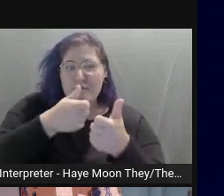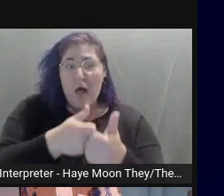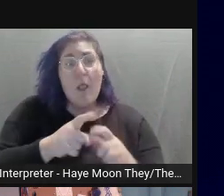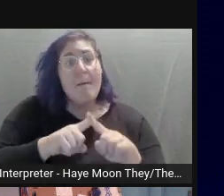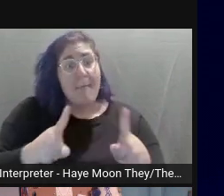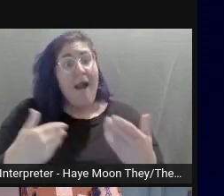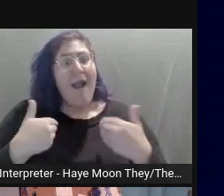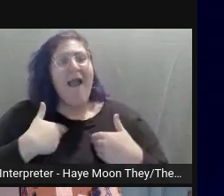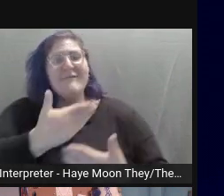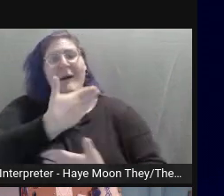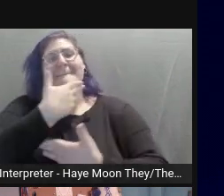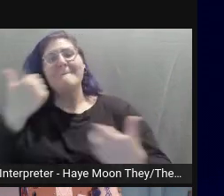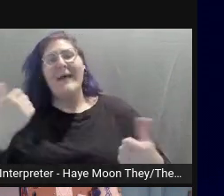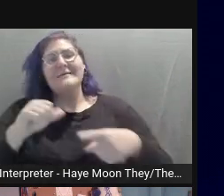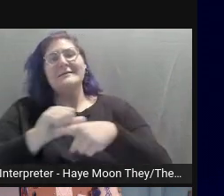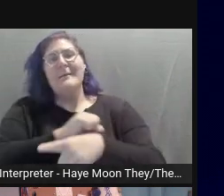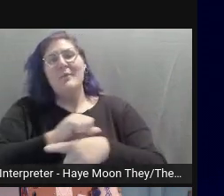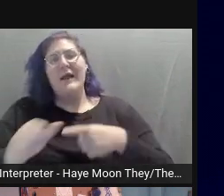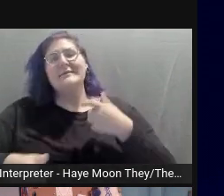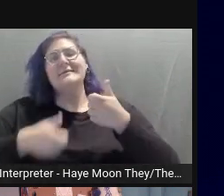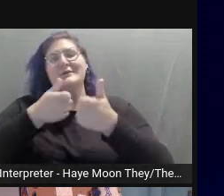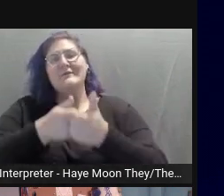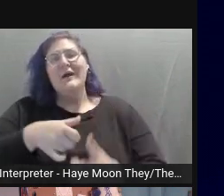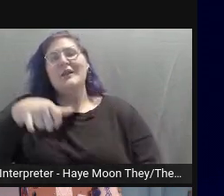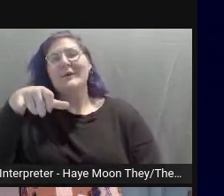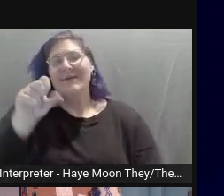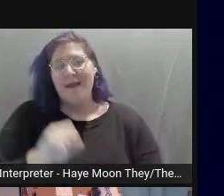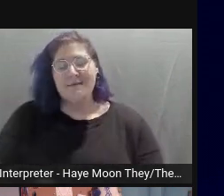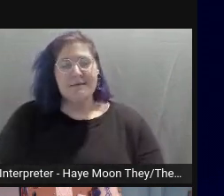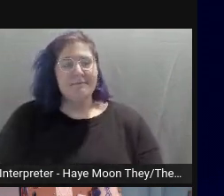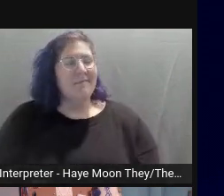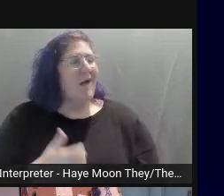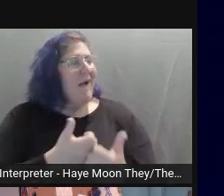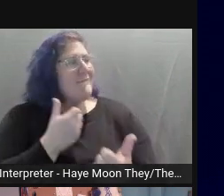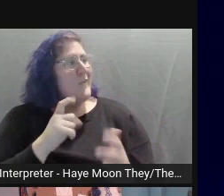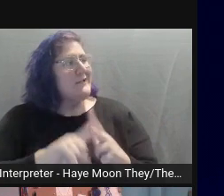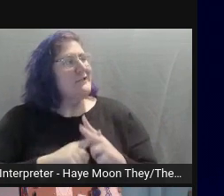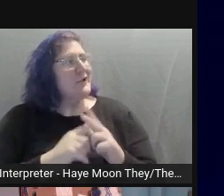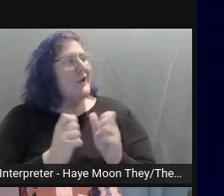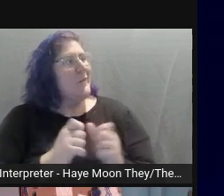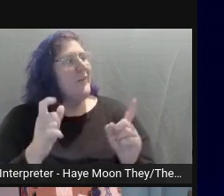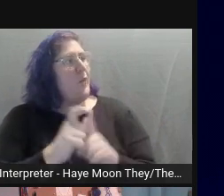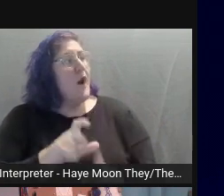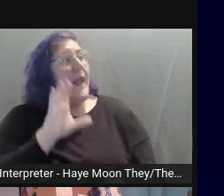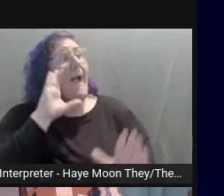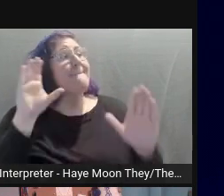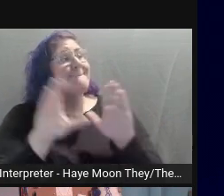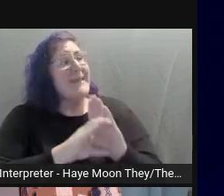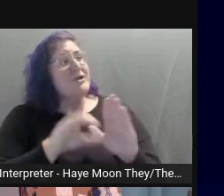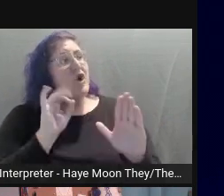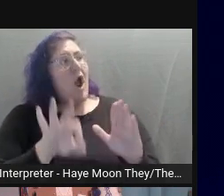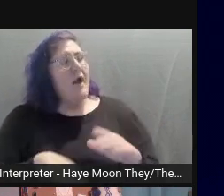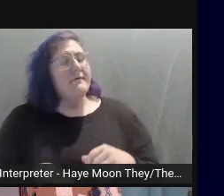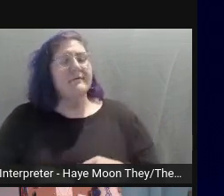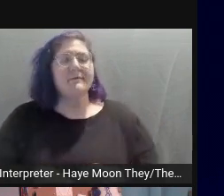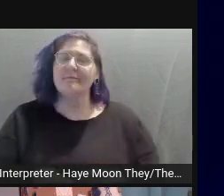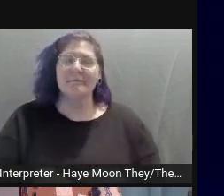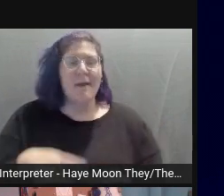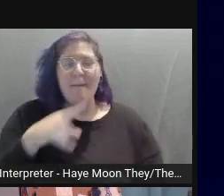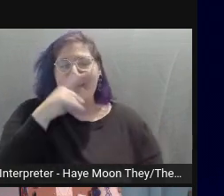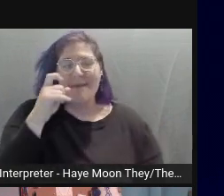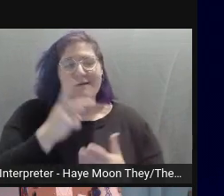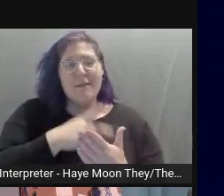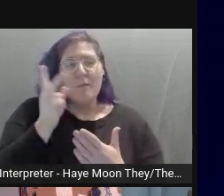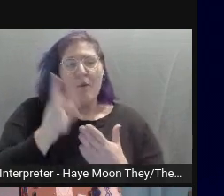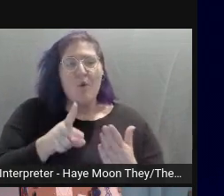Avoid starting off your alt text with a picture of or an image of. Since screen readers announce what the element is